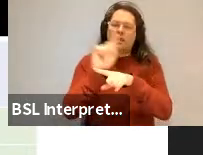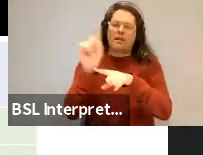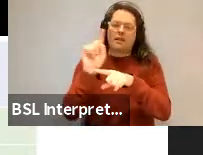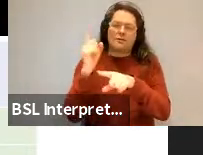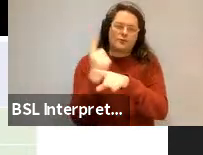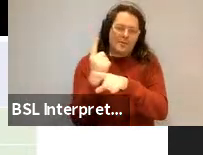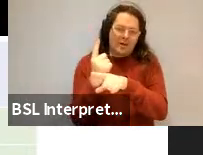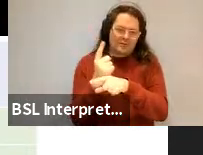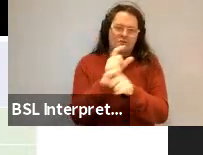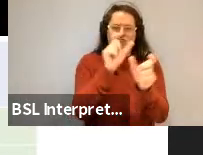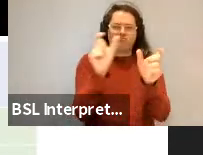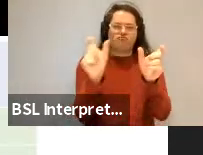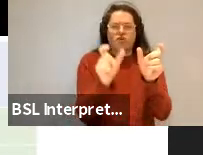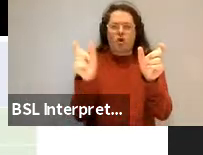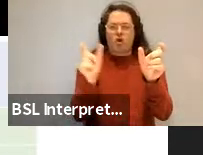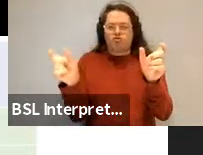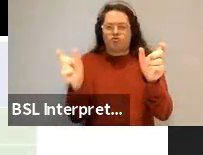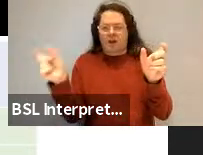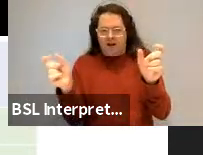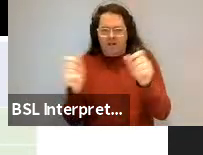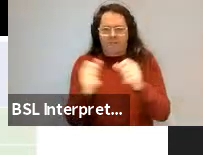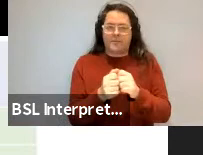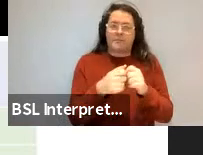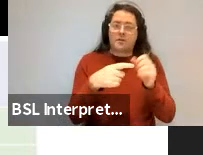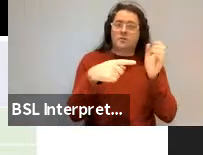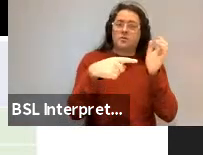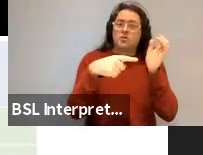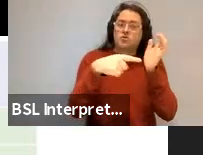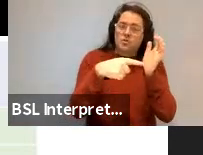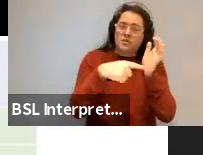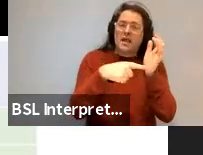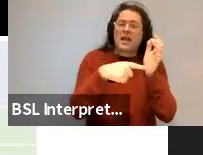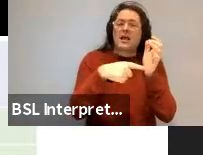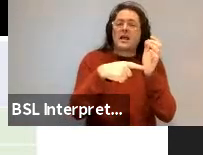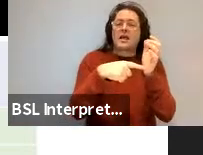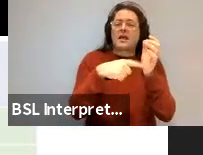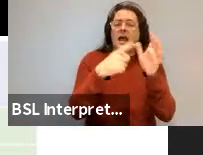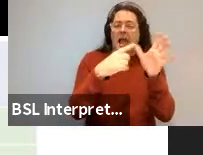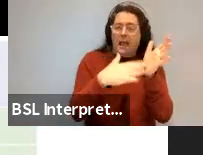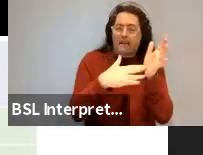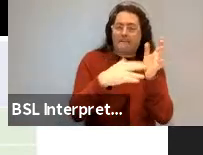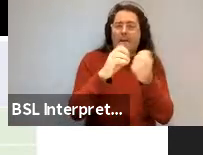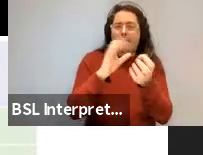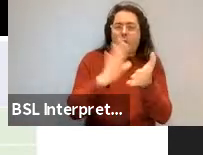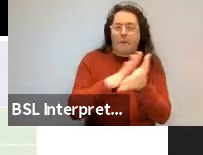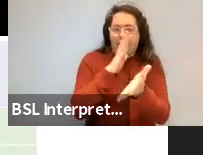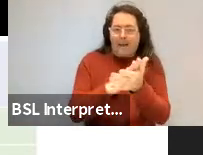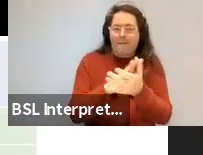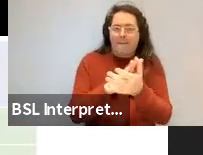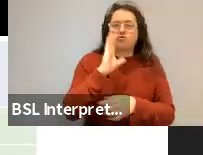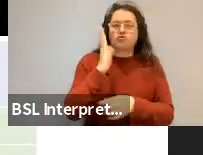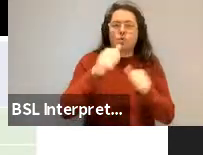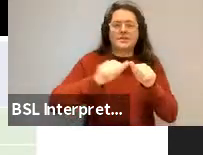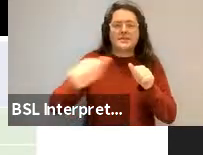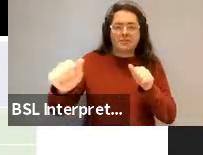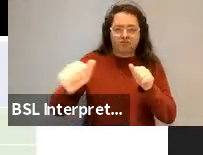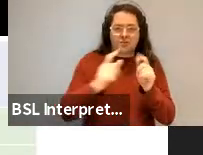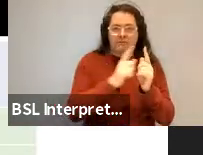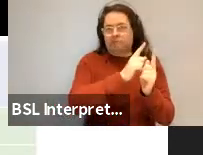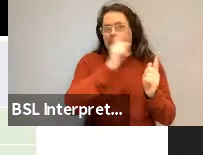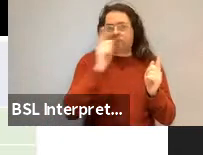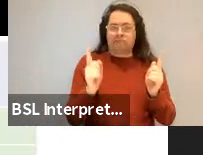just an example, Tuesday AM Birmingham talk series is an example of a fairly long